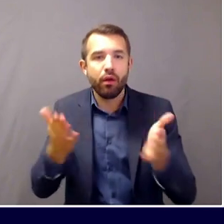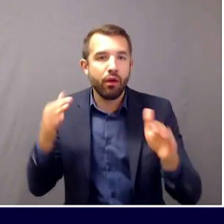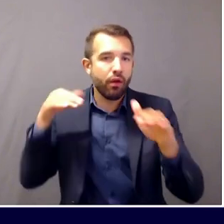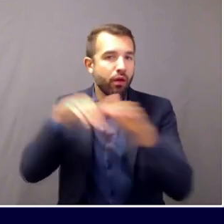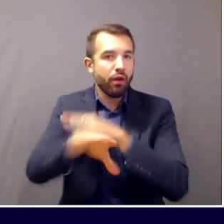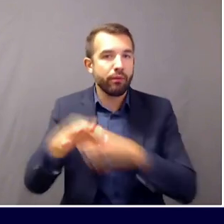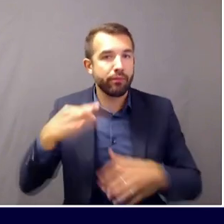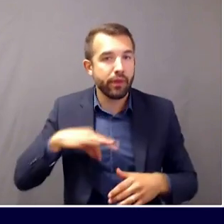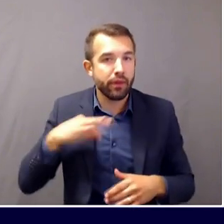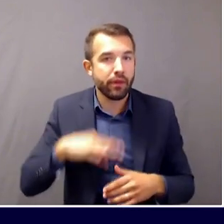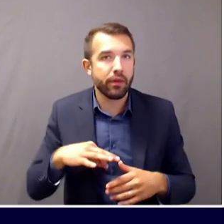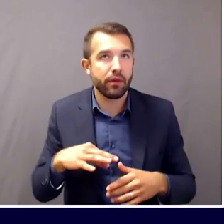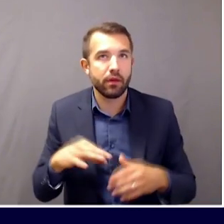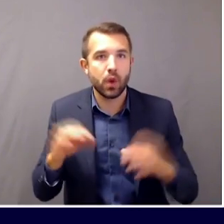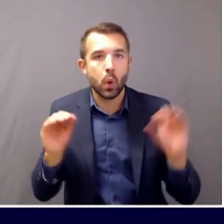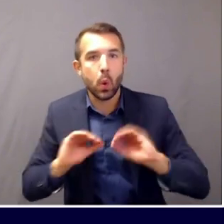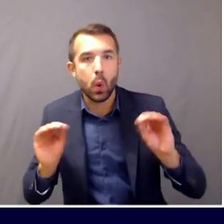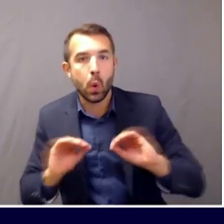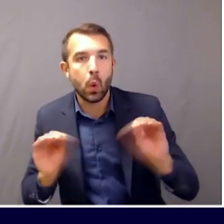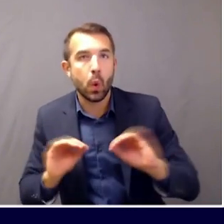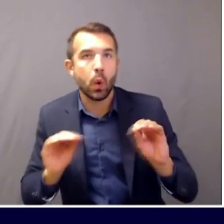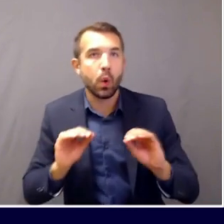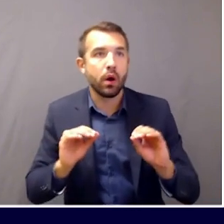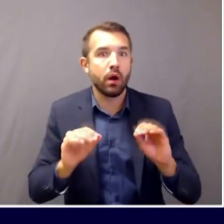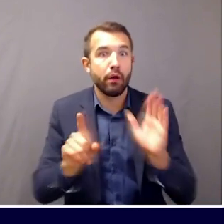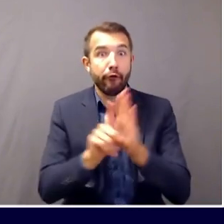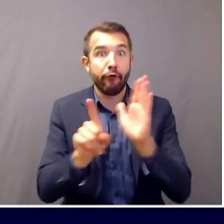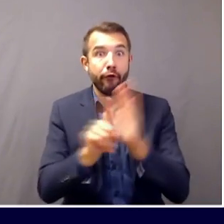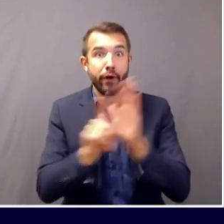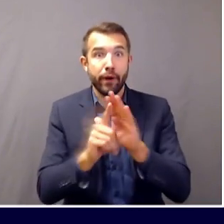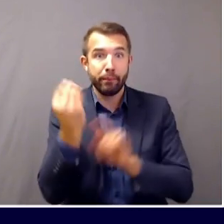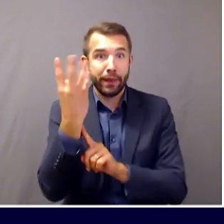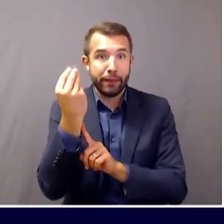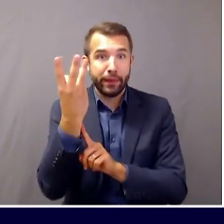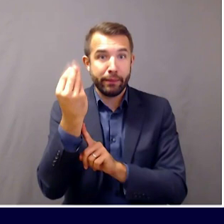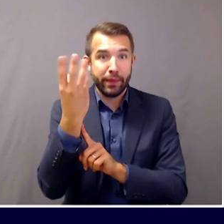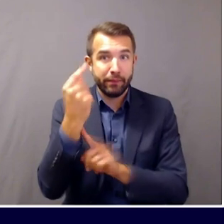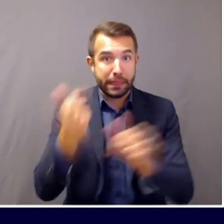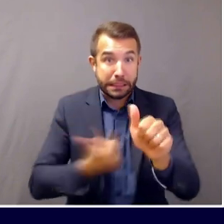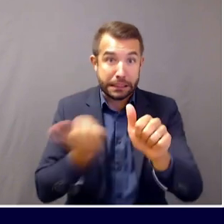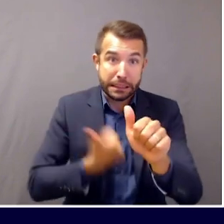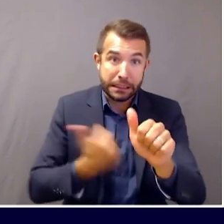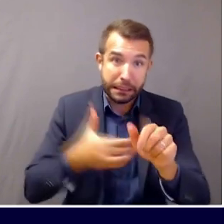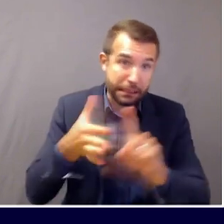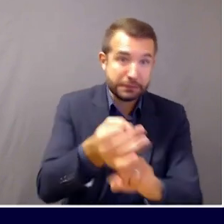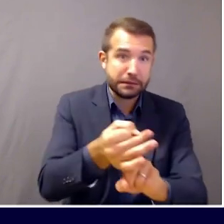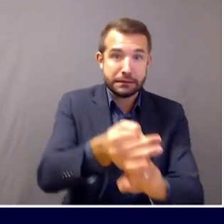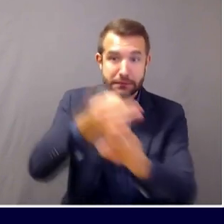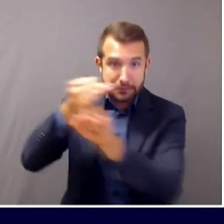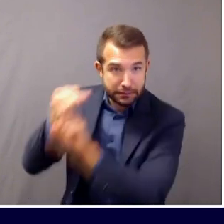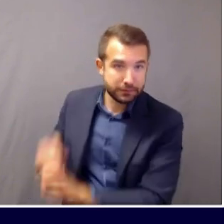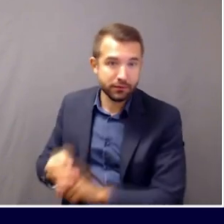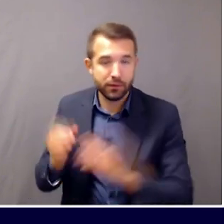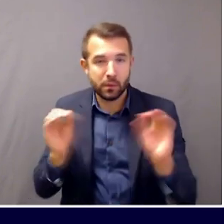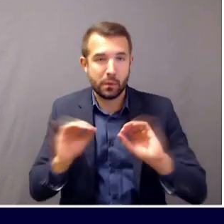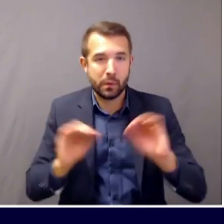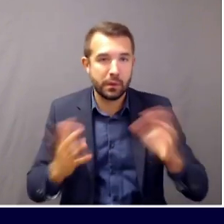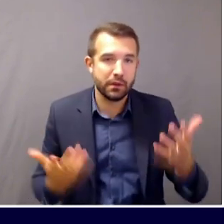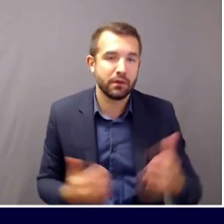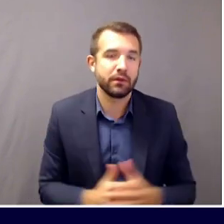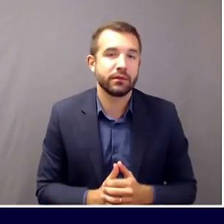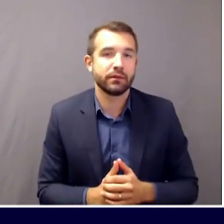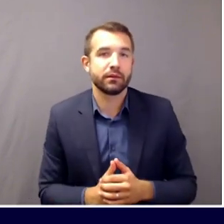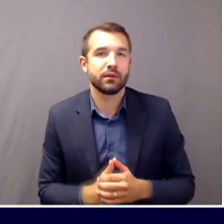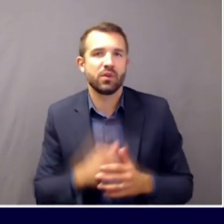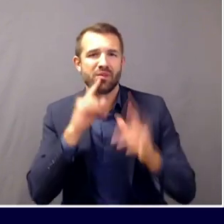system that alerts Maine CDC when those individuals come across the border. But what I think is important to note is